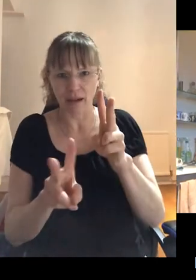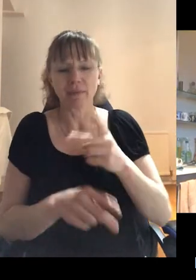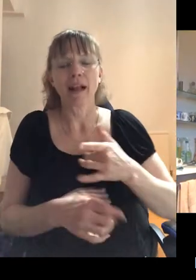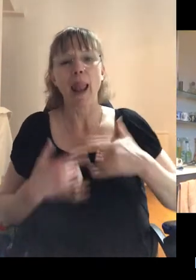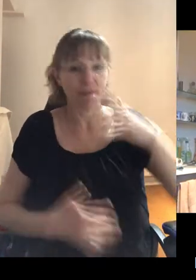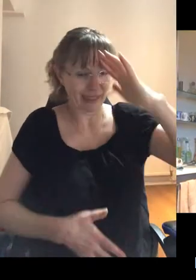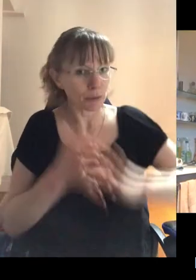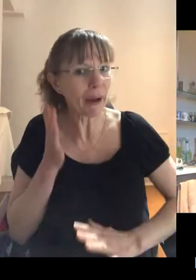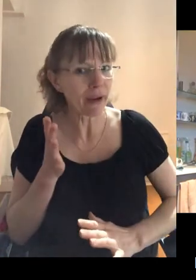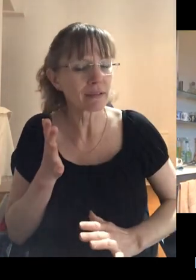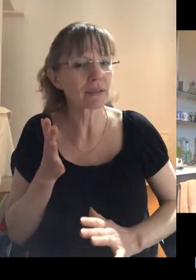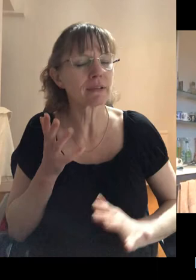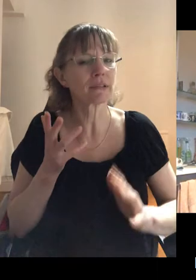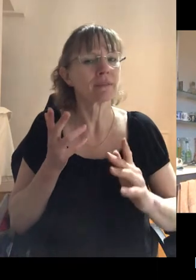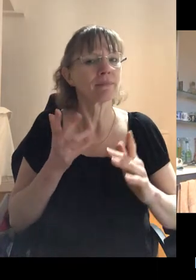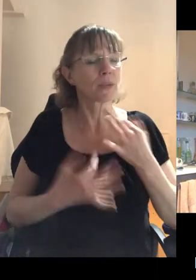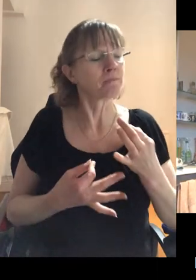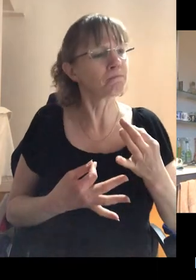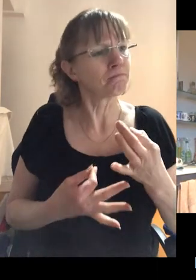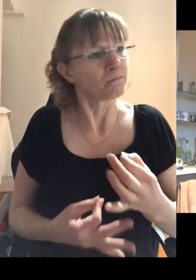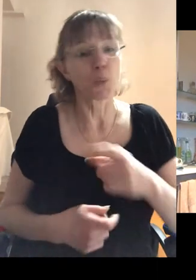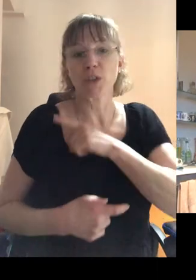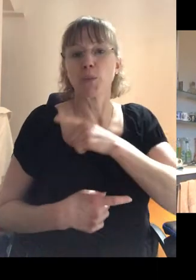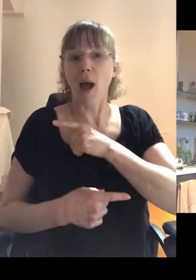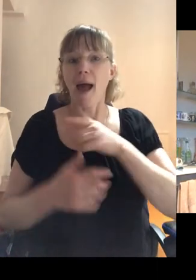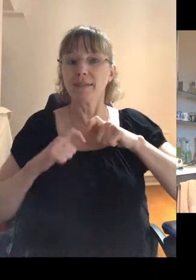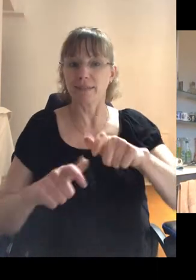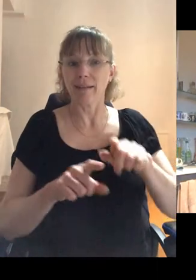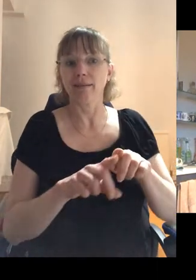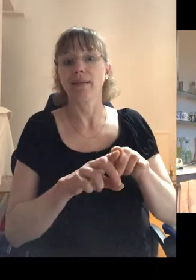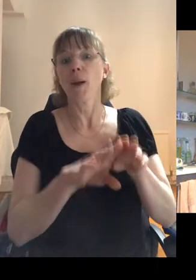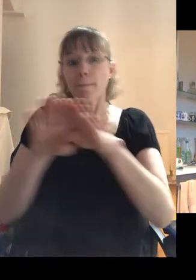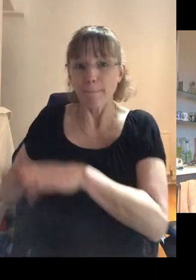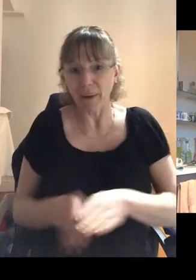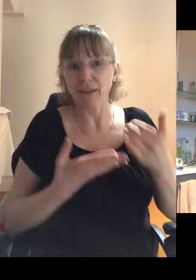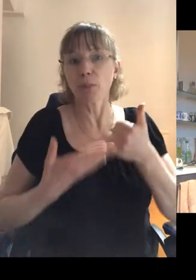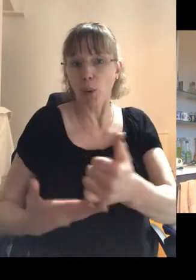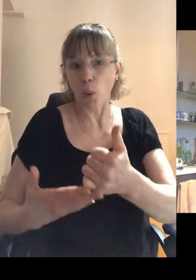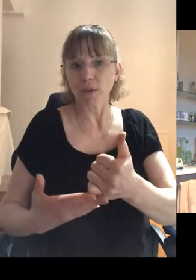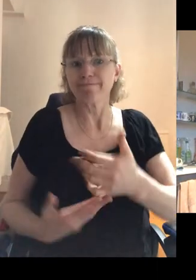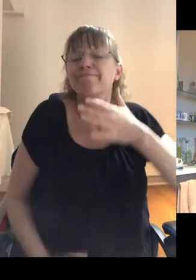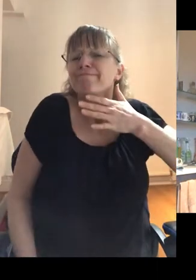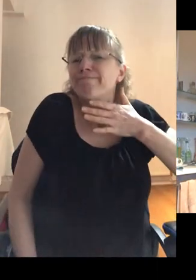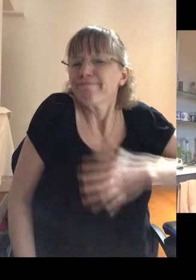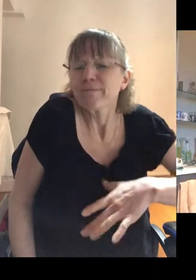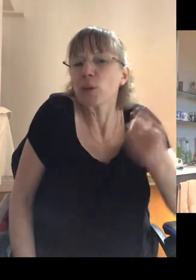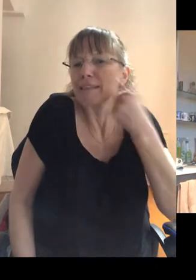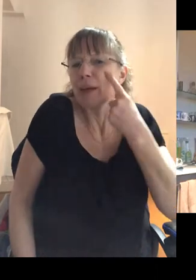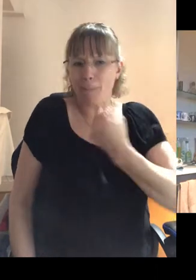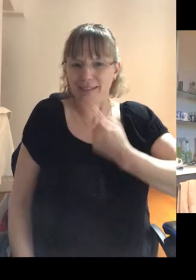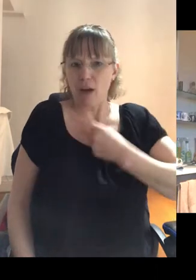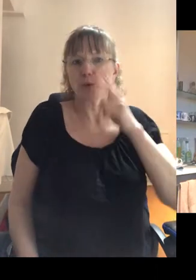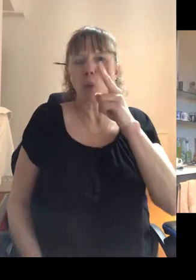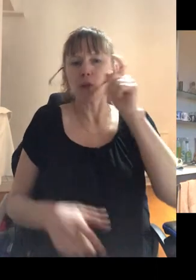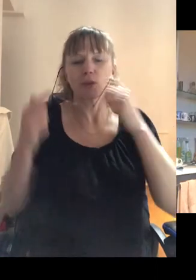experience is always what kind of draws me, which is why I'm still in peer support. Uh, and I wanted to see that with my own eyes and see people get well.